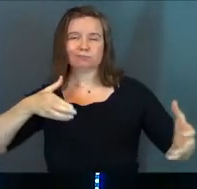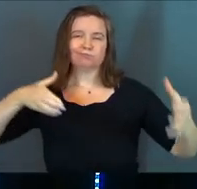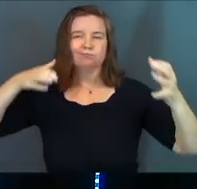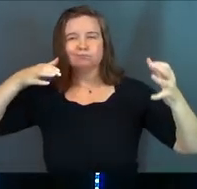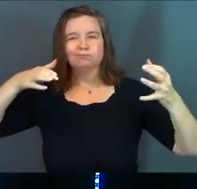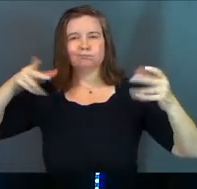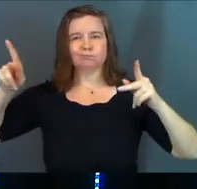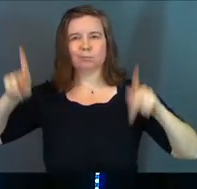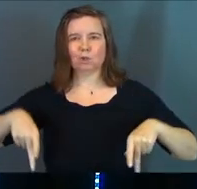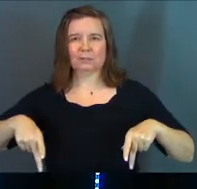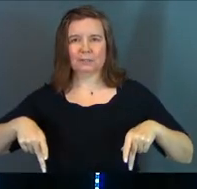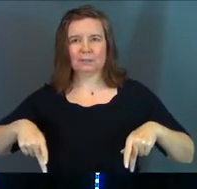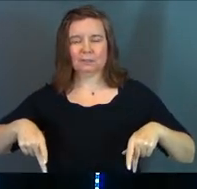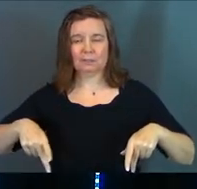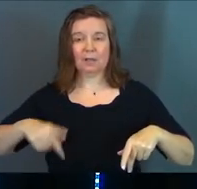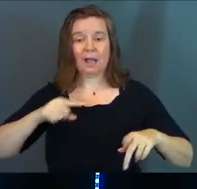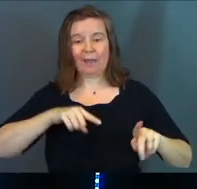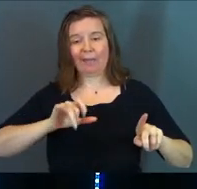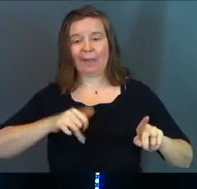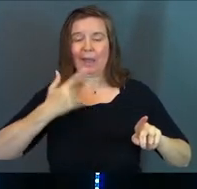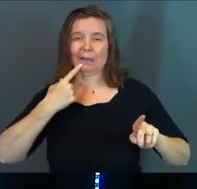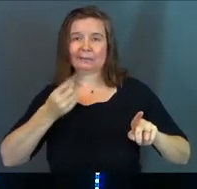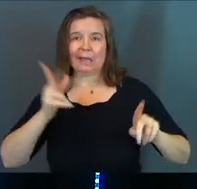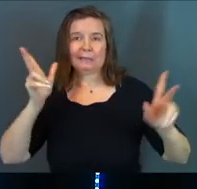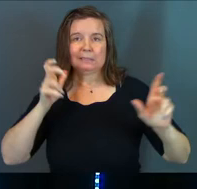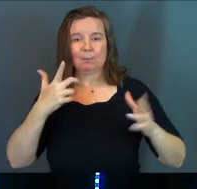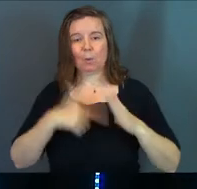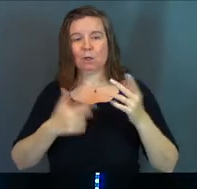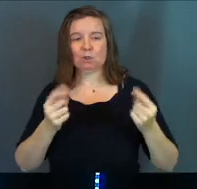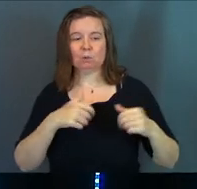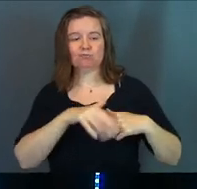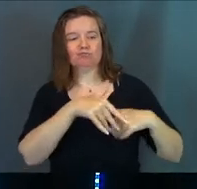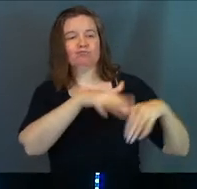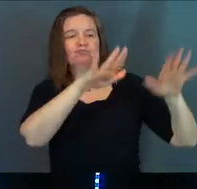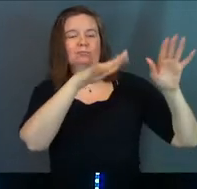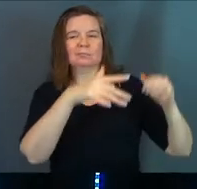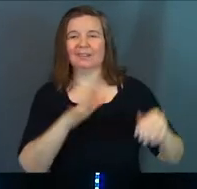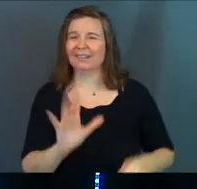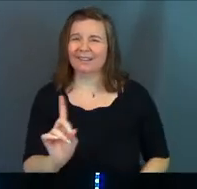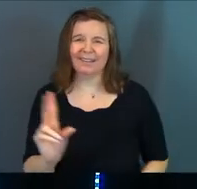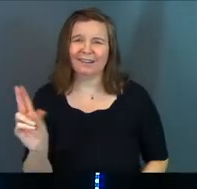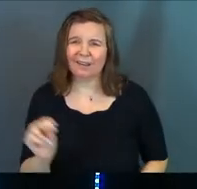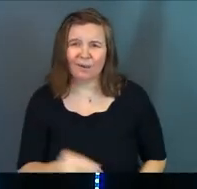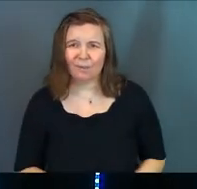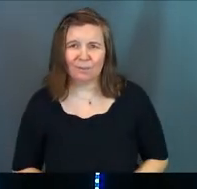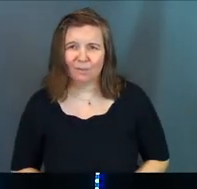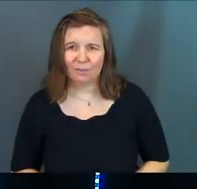warrior kind of a person and they like tell demons what to do in their life.-uh.